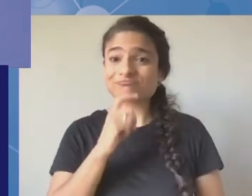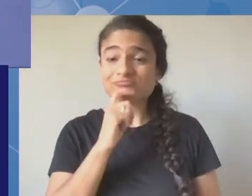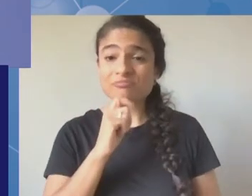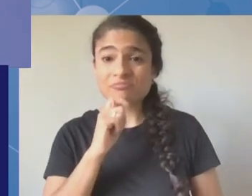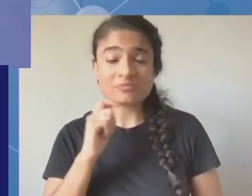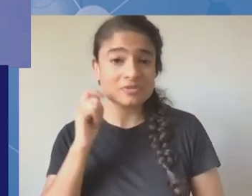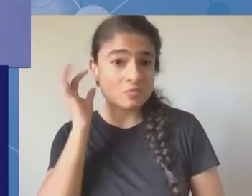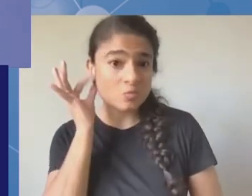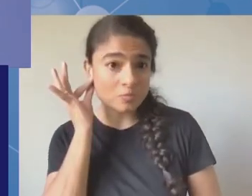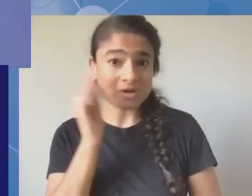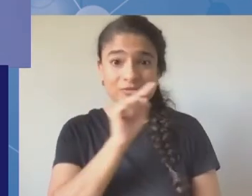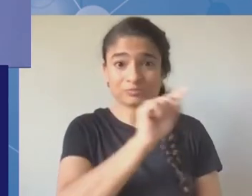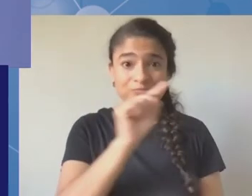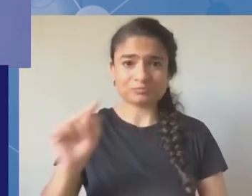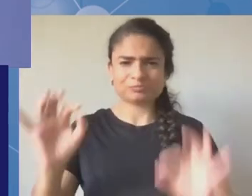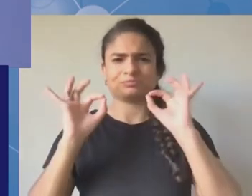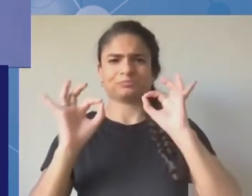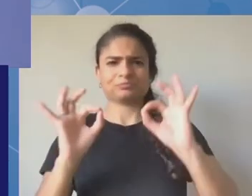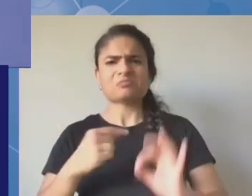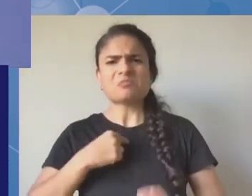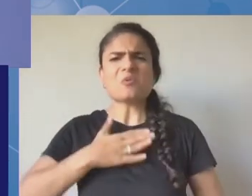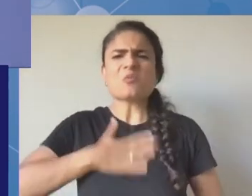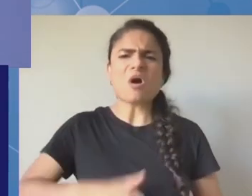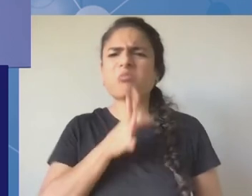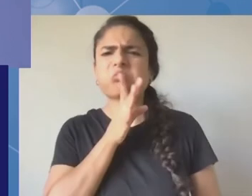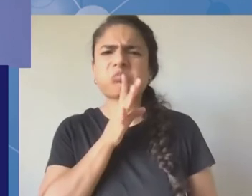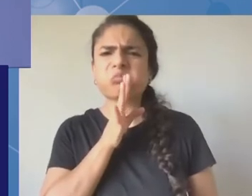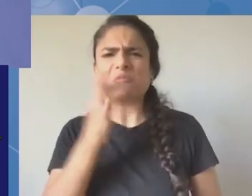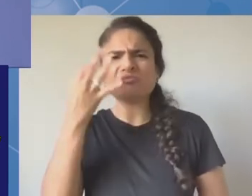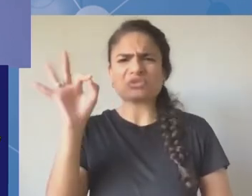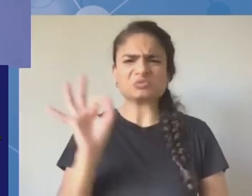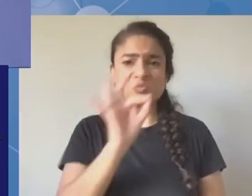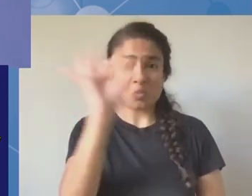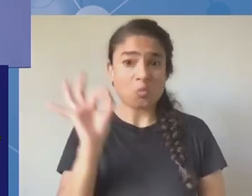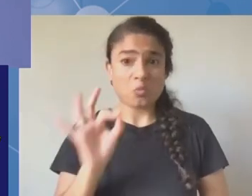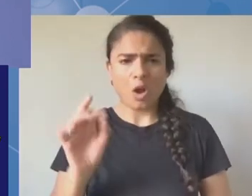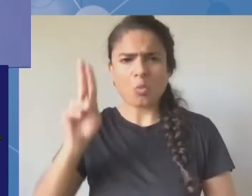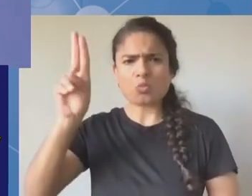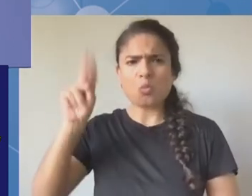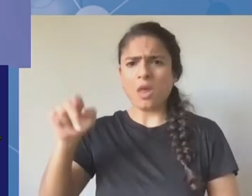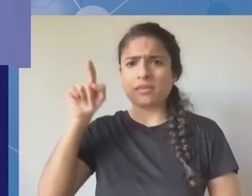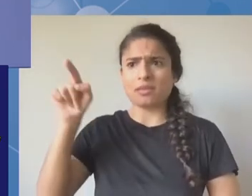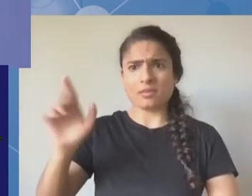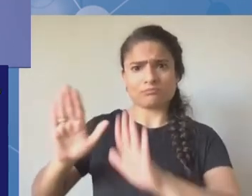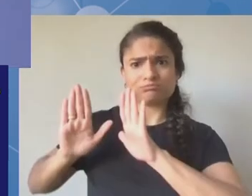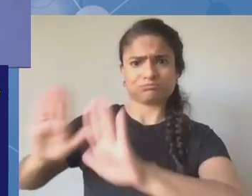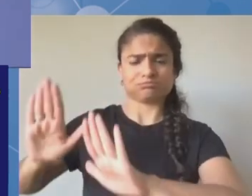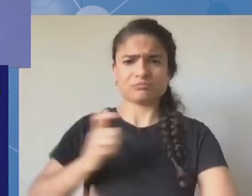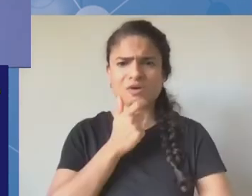on the internet english is the prevailing language but i think it is really important that we speak our